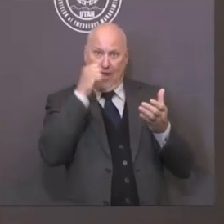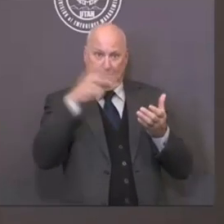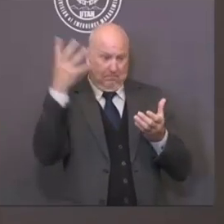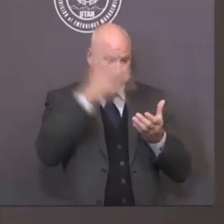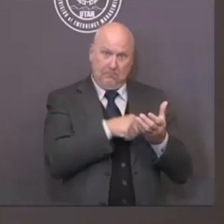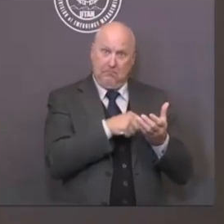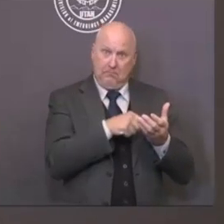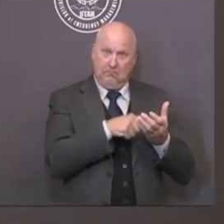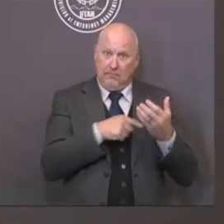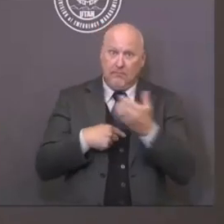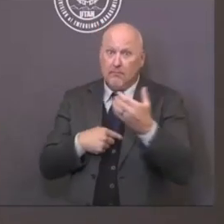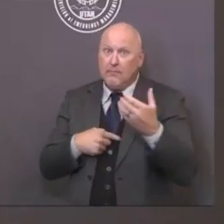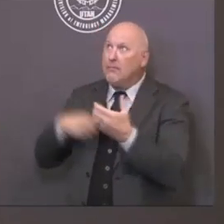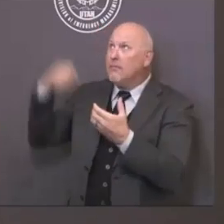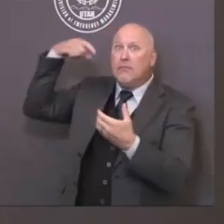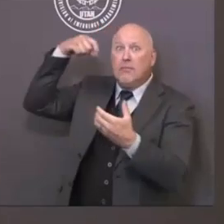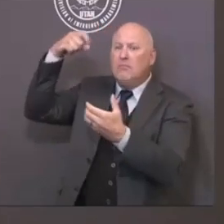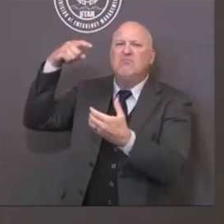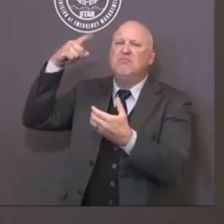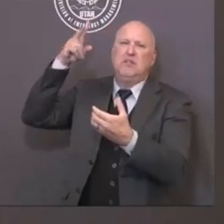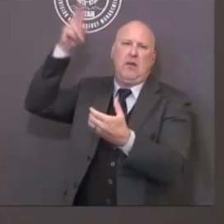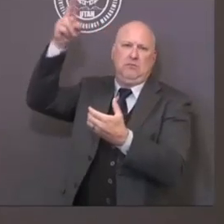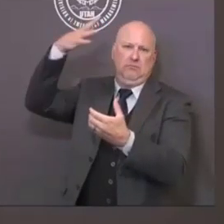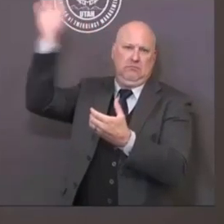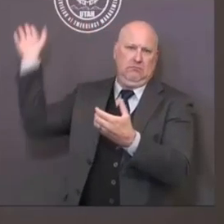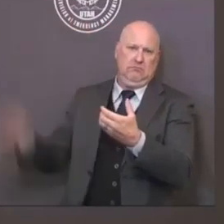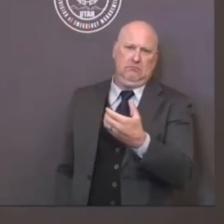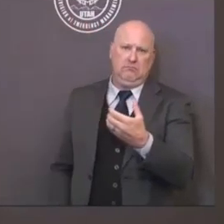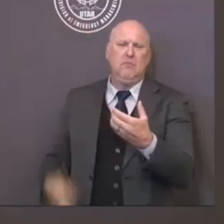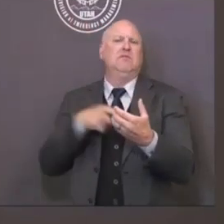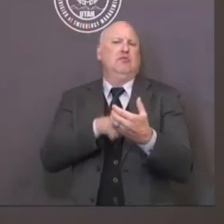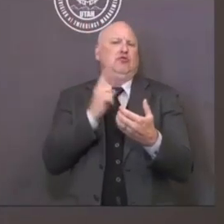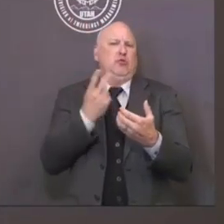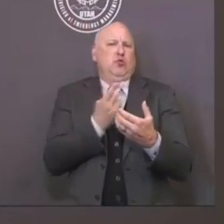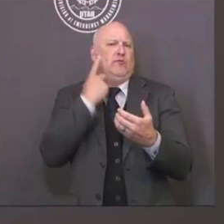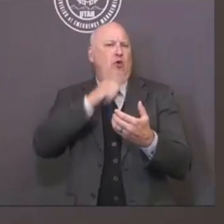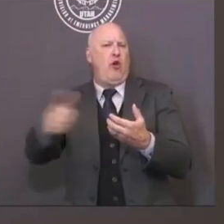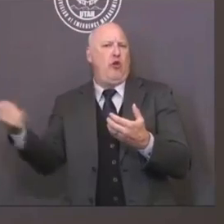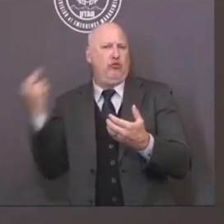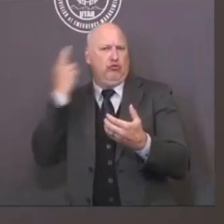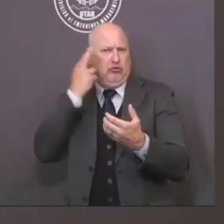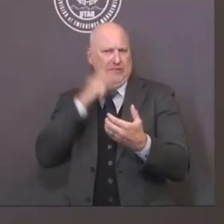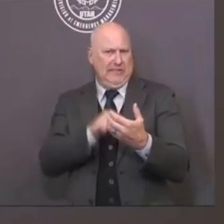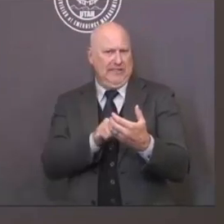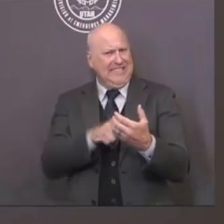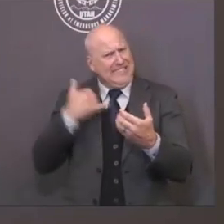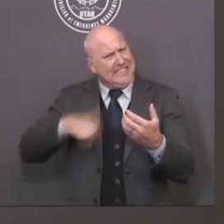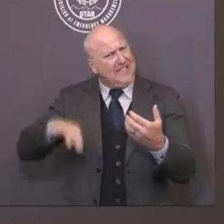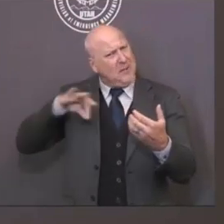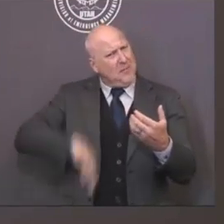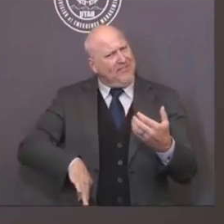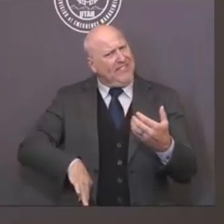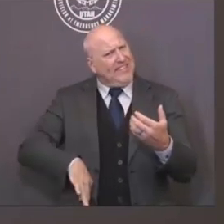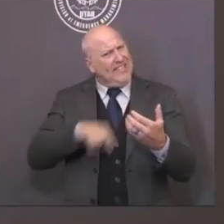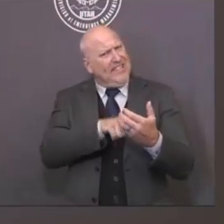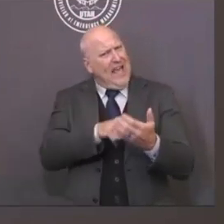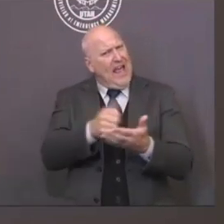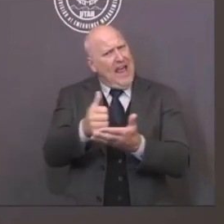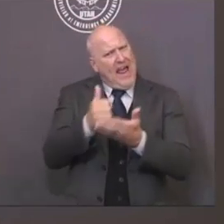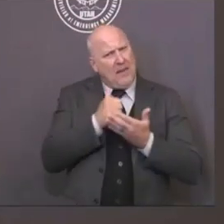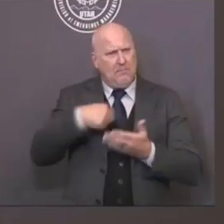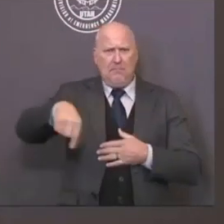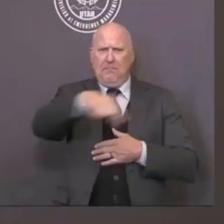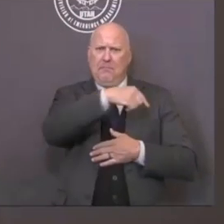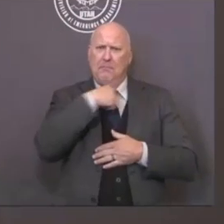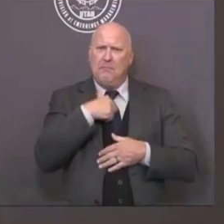great way for individuals to be able to assess their symptoms, be connected to testing, receive their test results, and also get information about